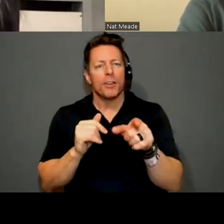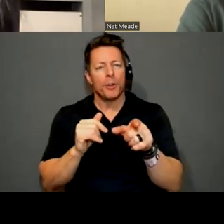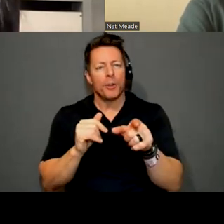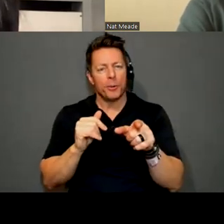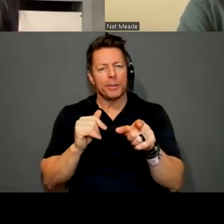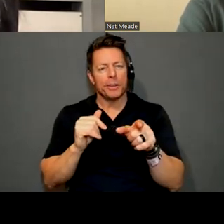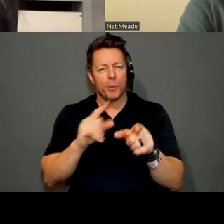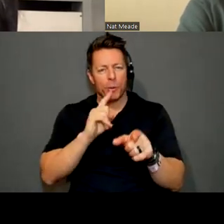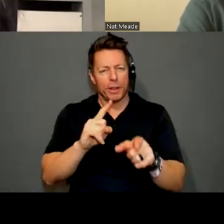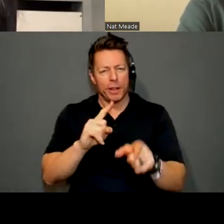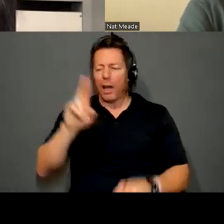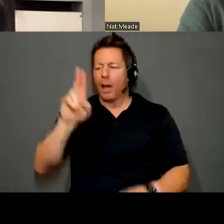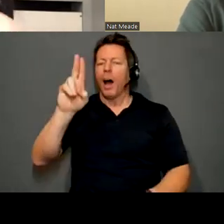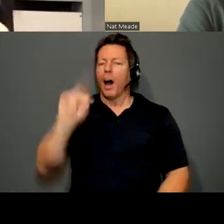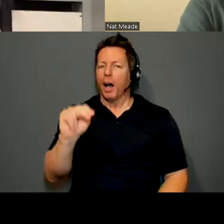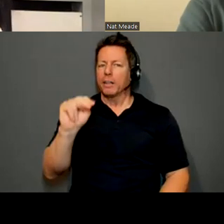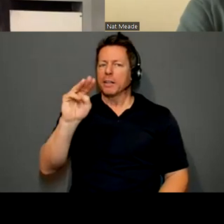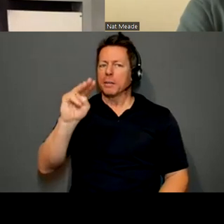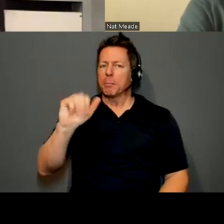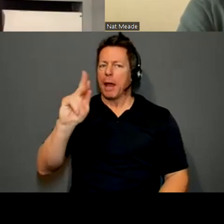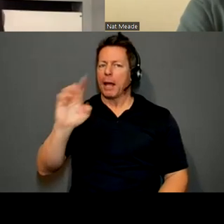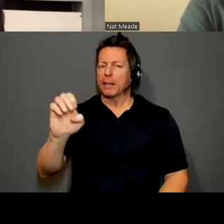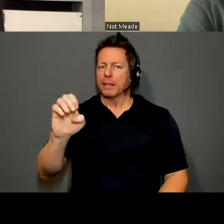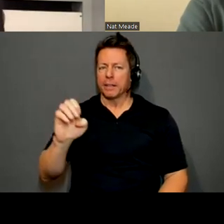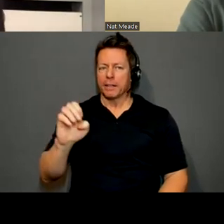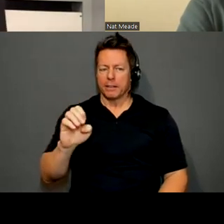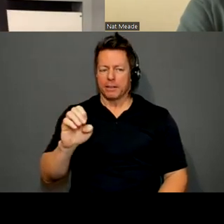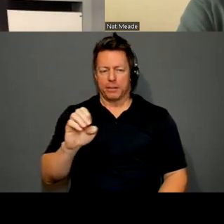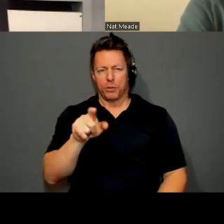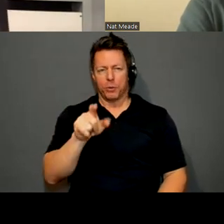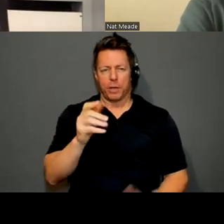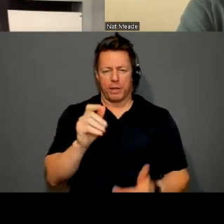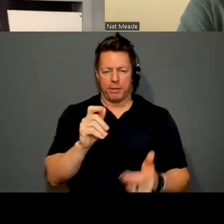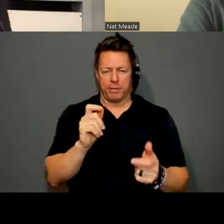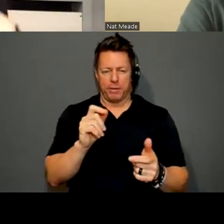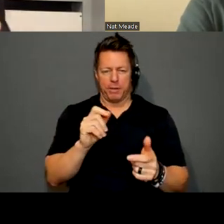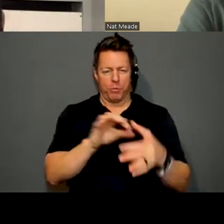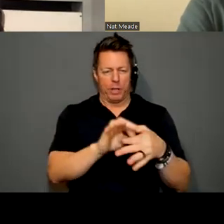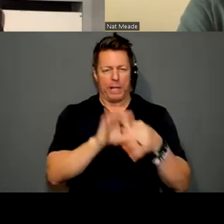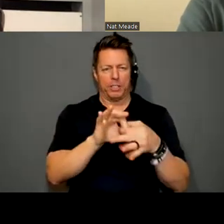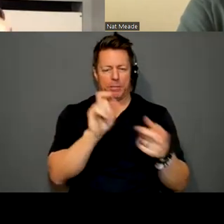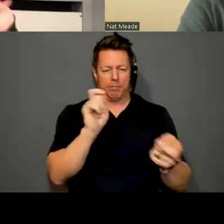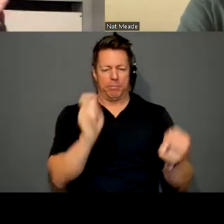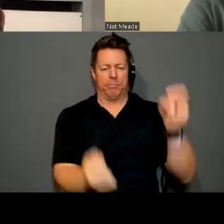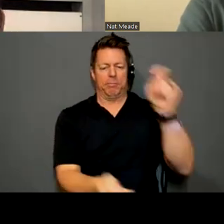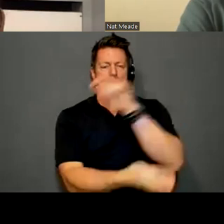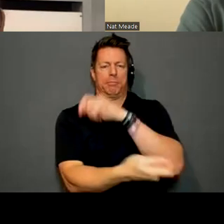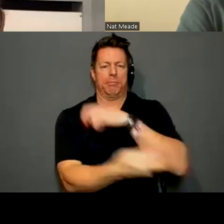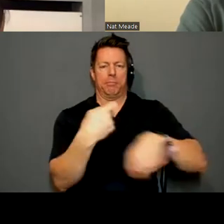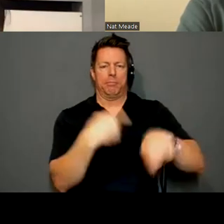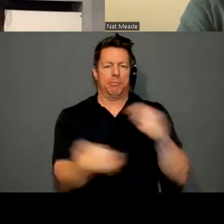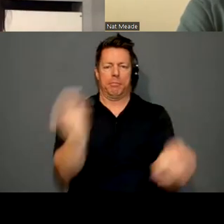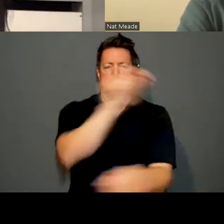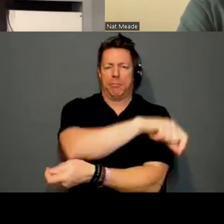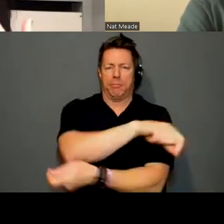if anything. You, like, reorient our relationship to our own body in terms of handling the